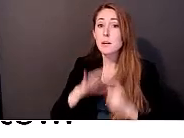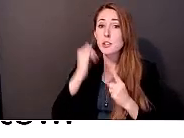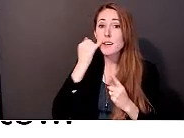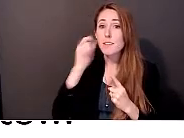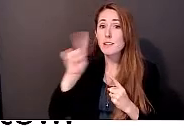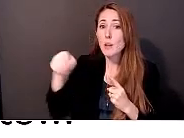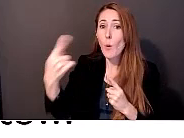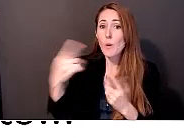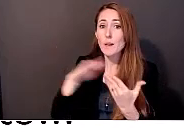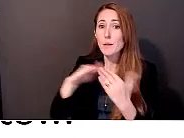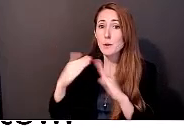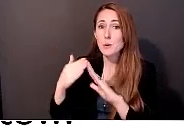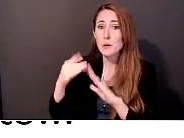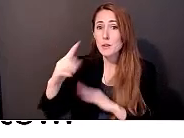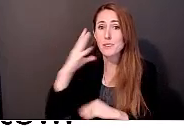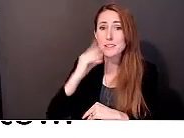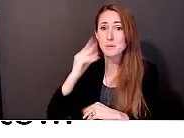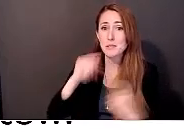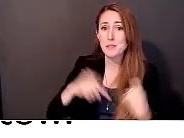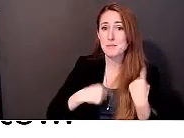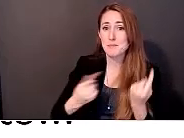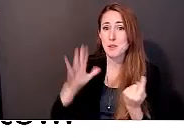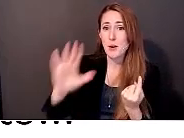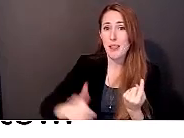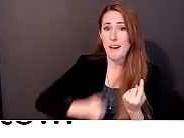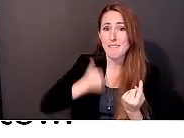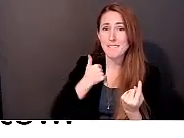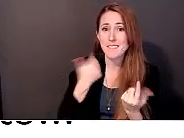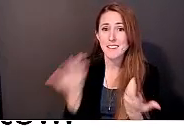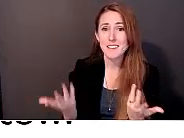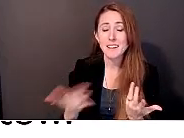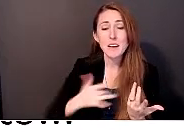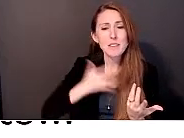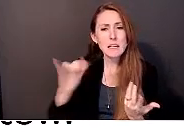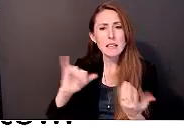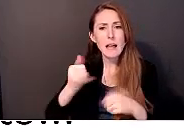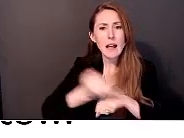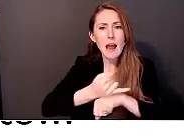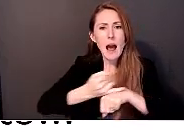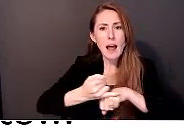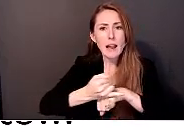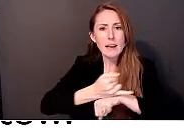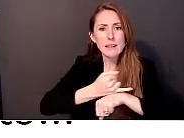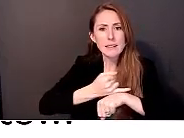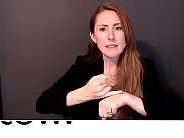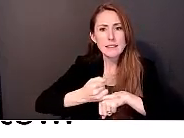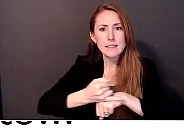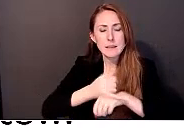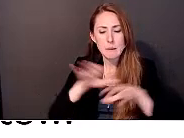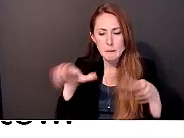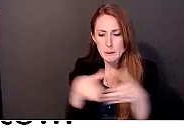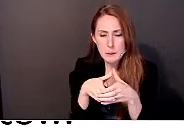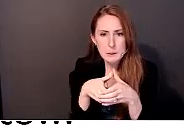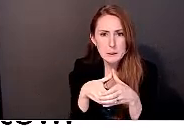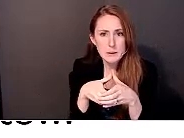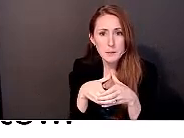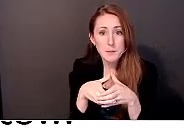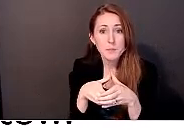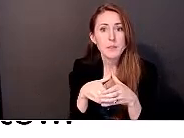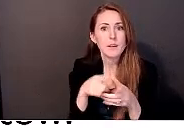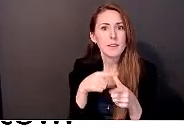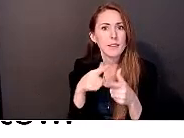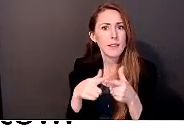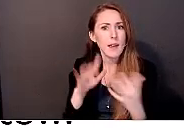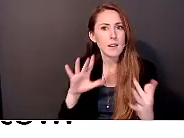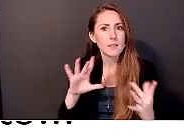and you feel like an island. And, um, after being able to connect to this peer mentor network, and especially